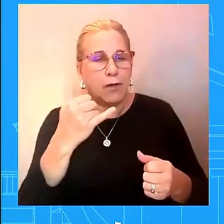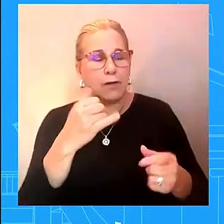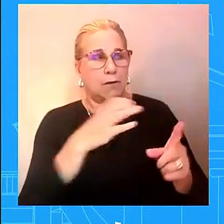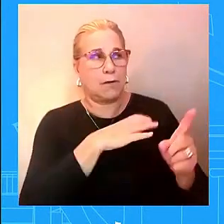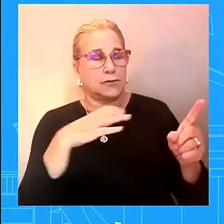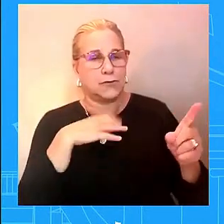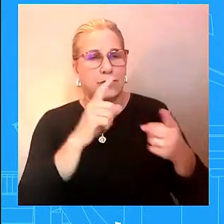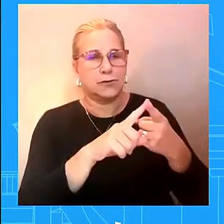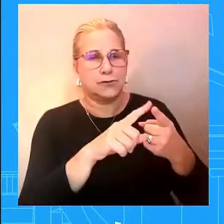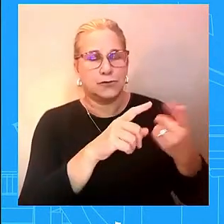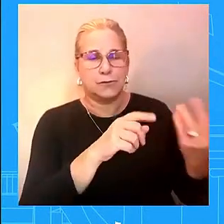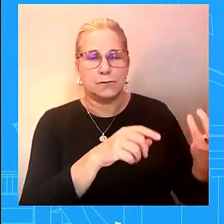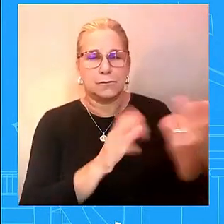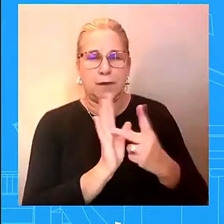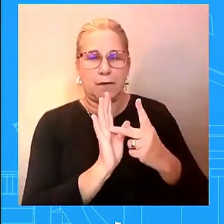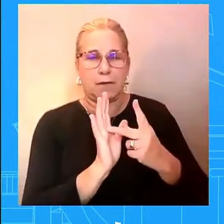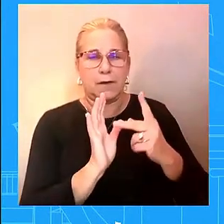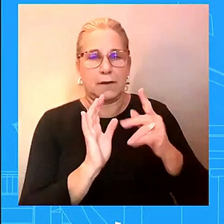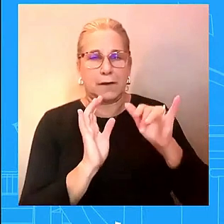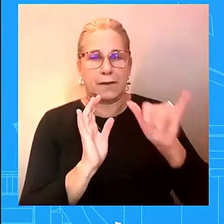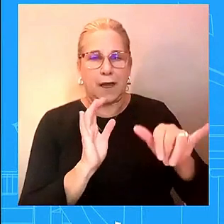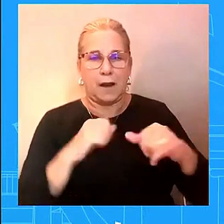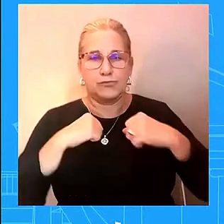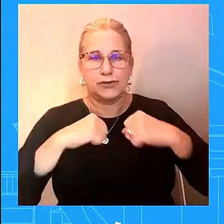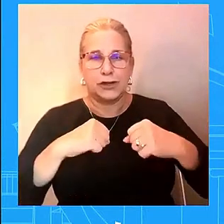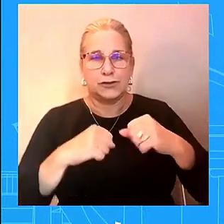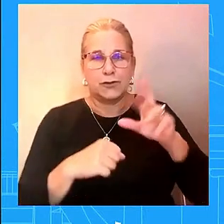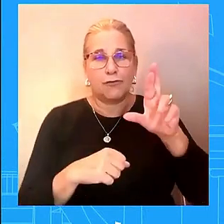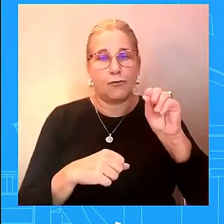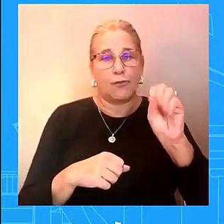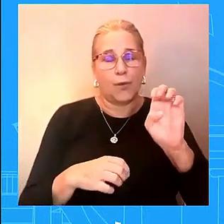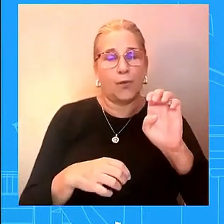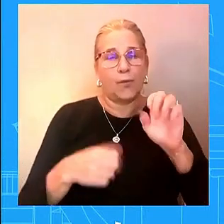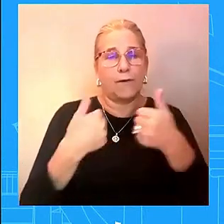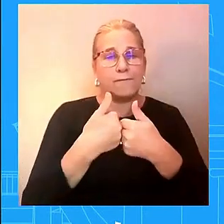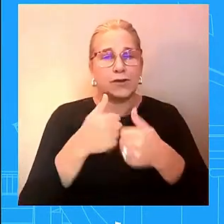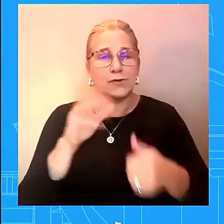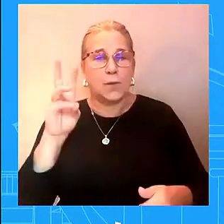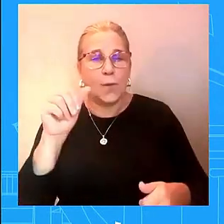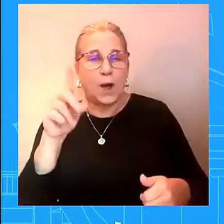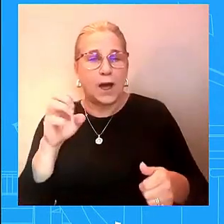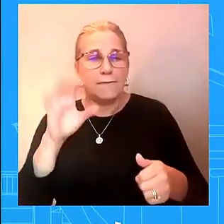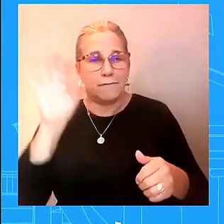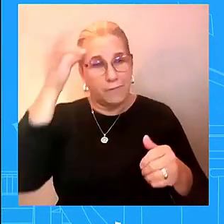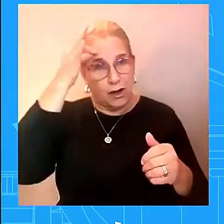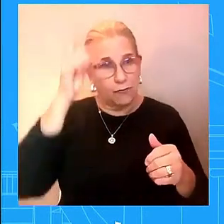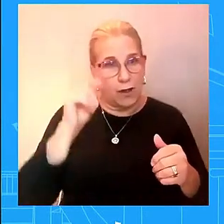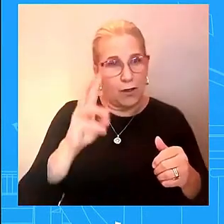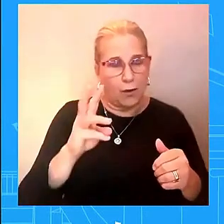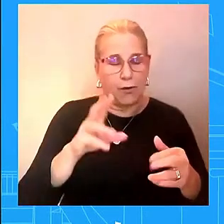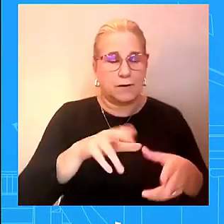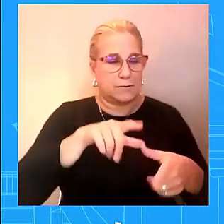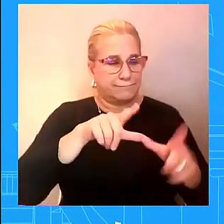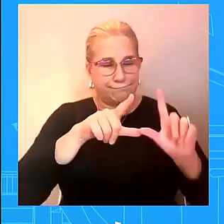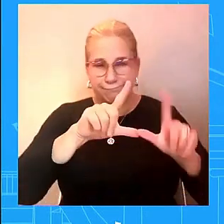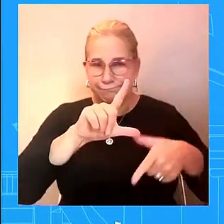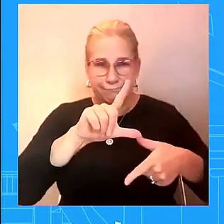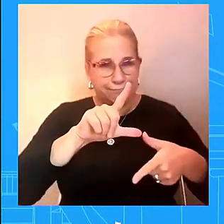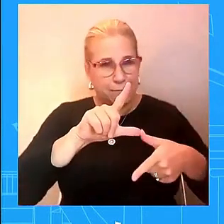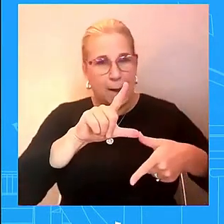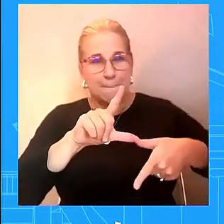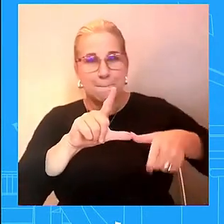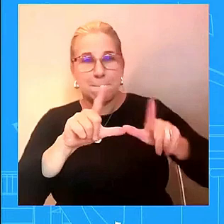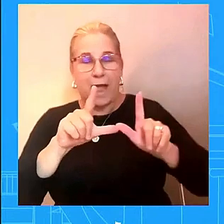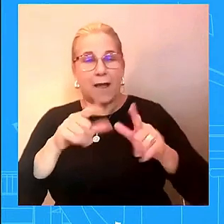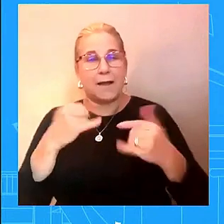and the vice president response their response to the recovery efforts continue to deliver for the people of north carolina